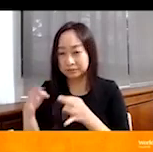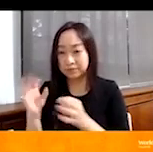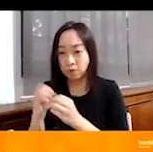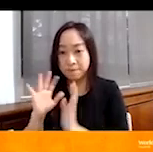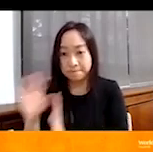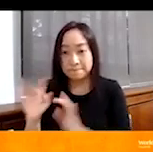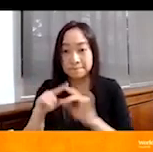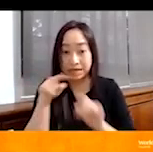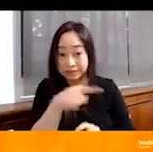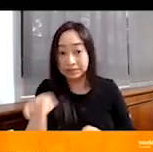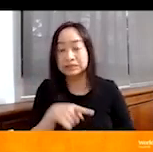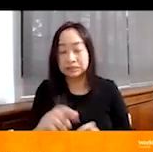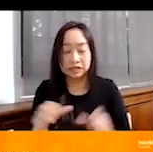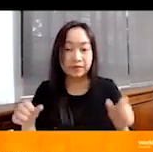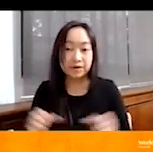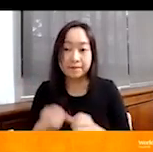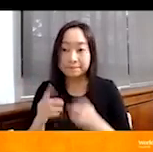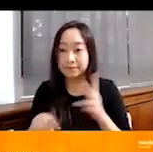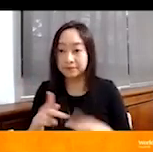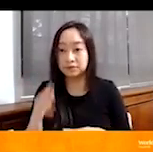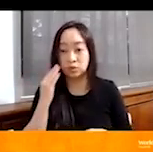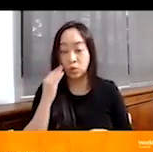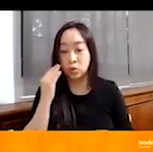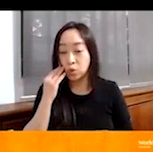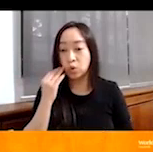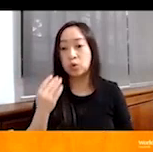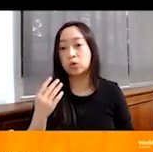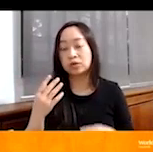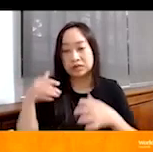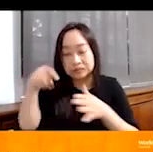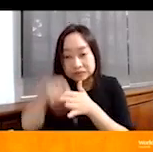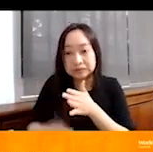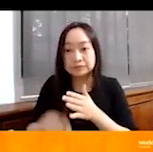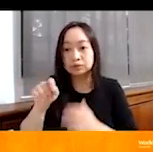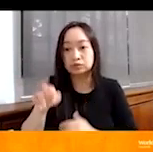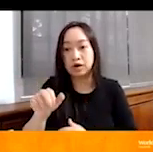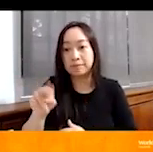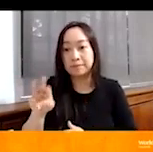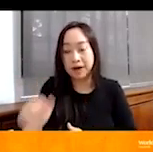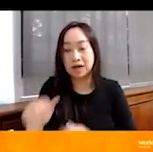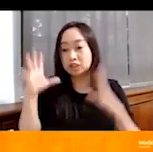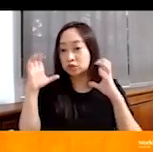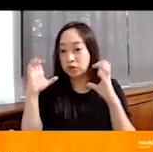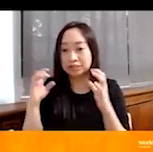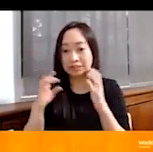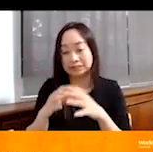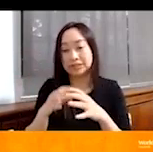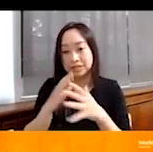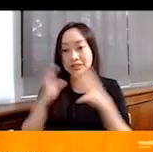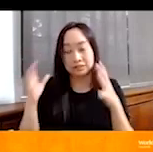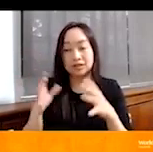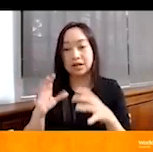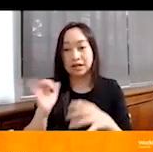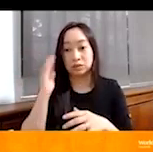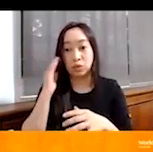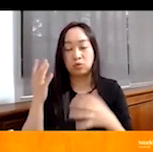But really, these are areas where people have known an intense amount of trauma, an intense amount of stress. They've known a lot of